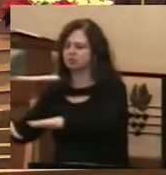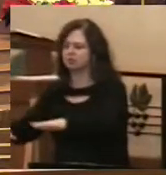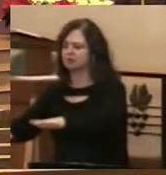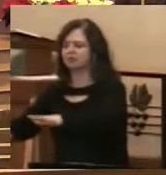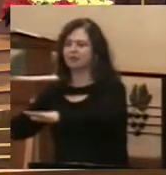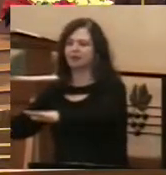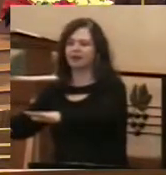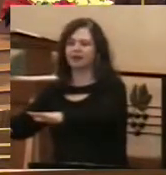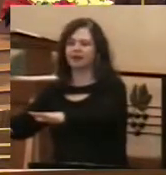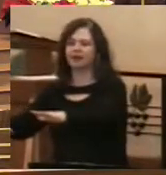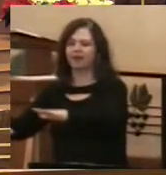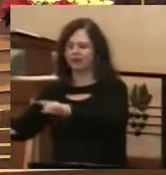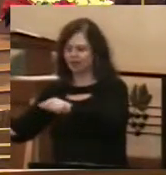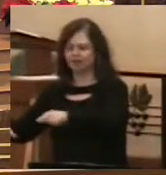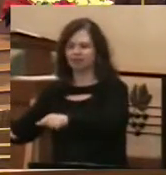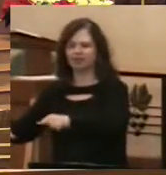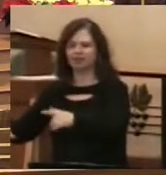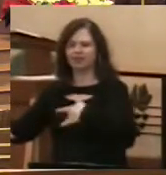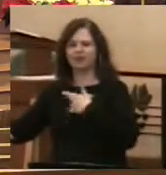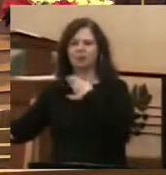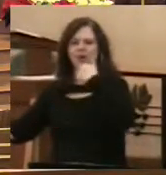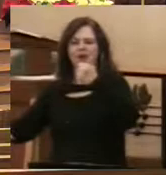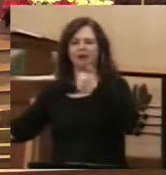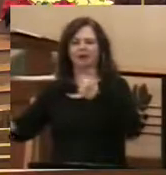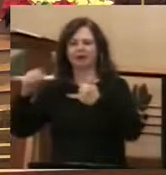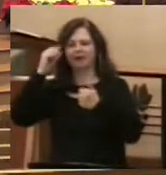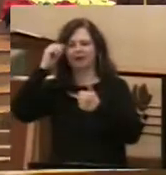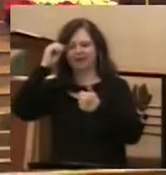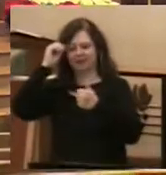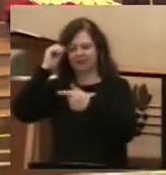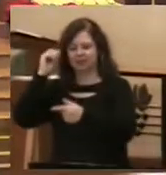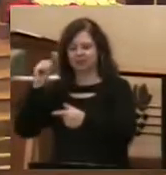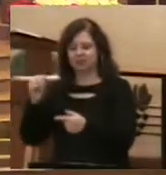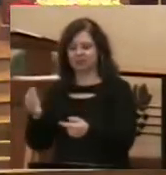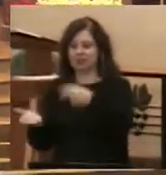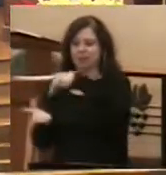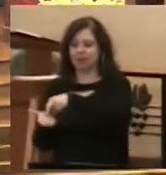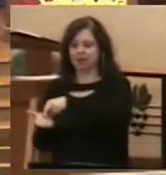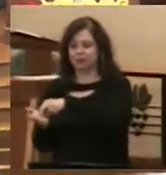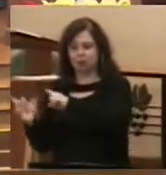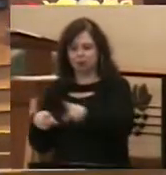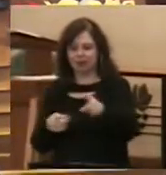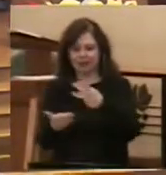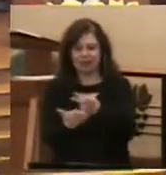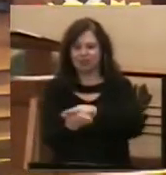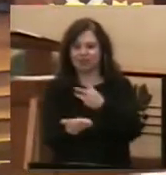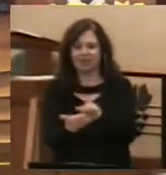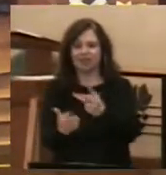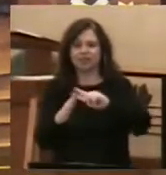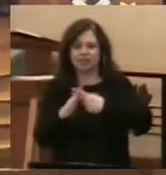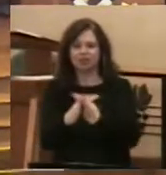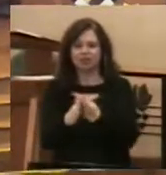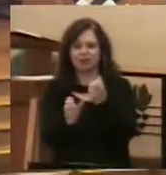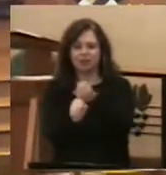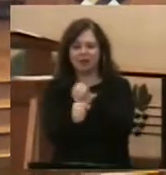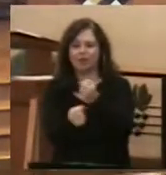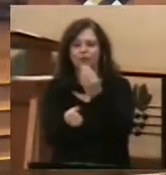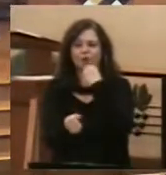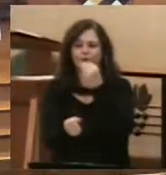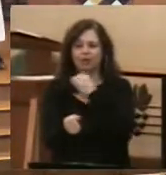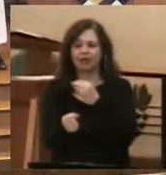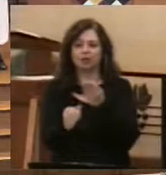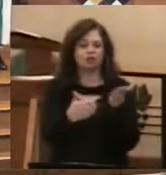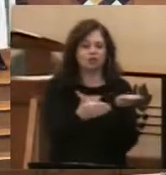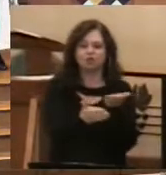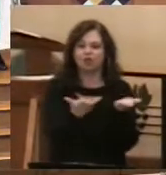meal. It kind of makes me think of my own mom. If she were healed, she just hops up and starts serving again. Here Simon Peter